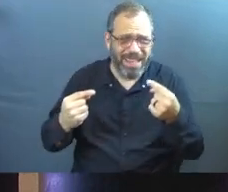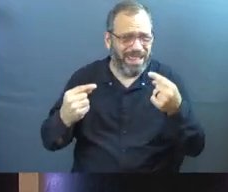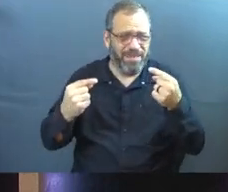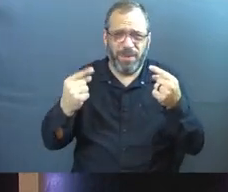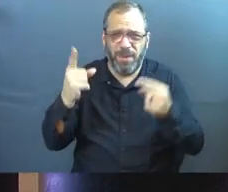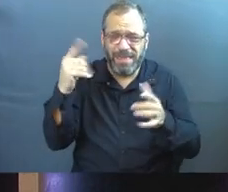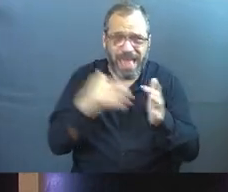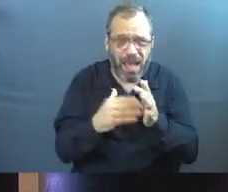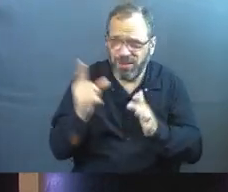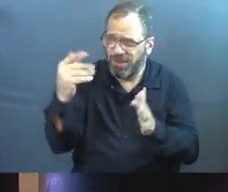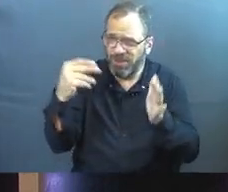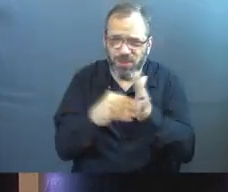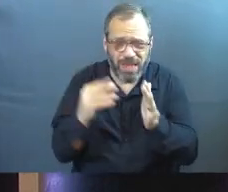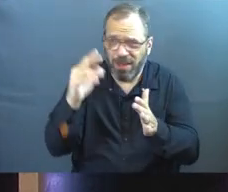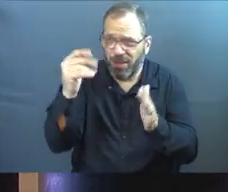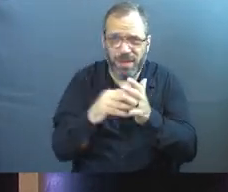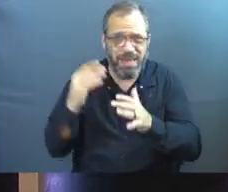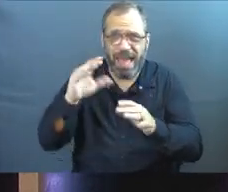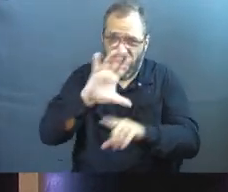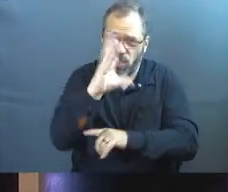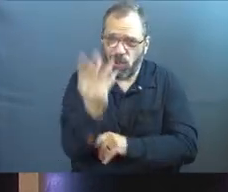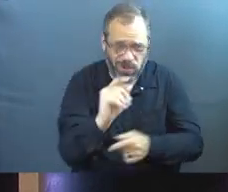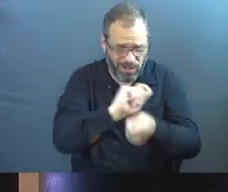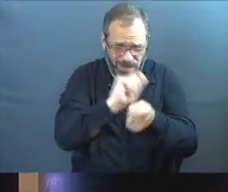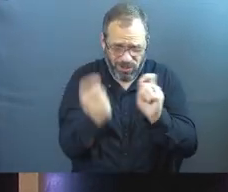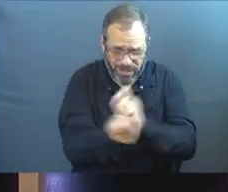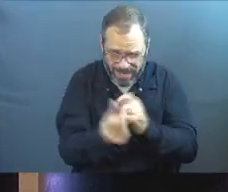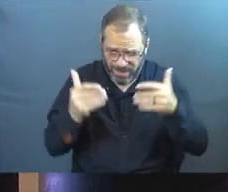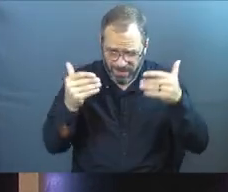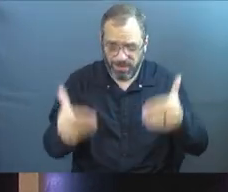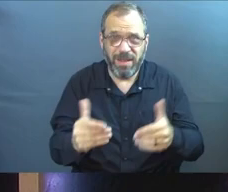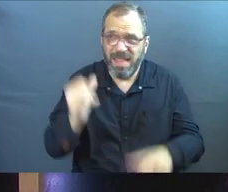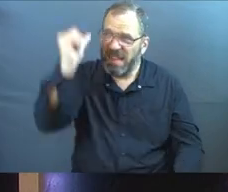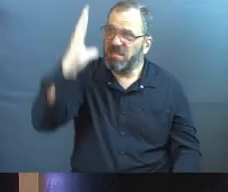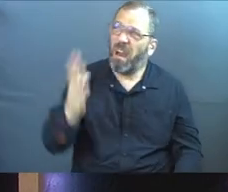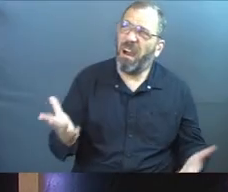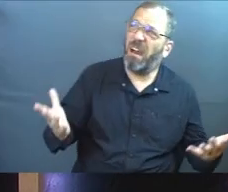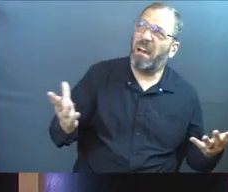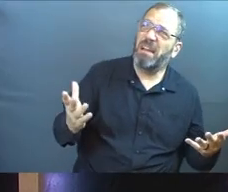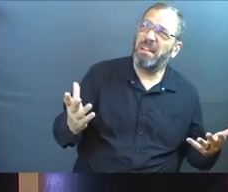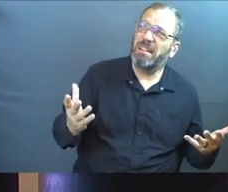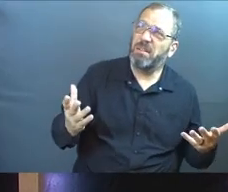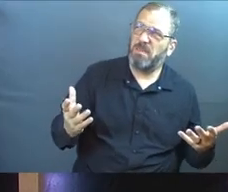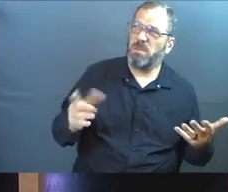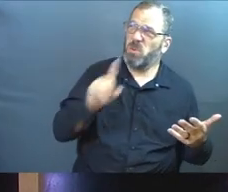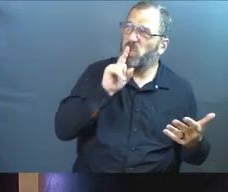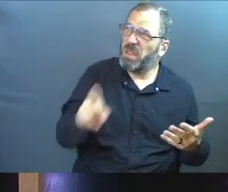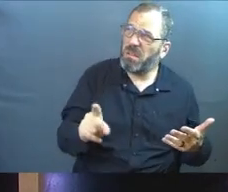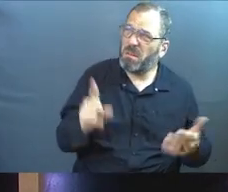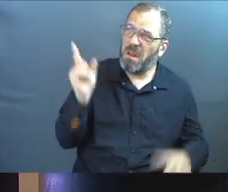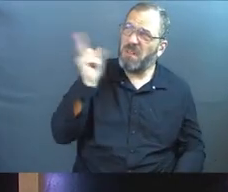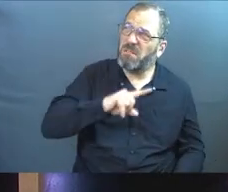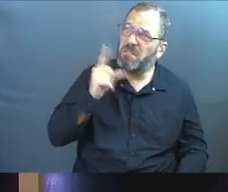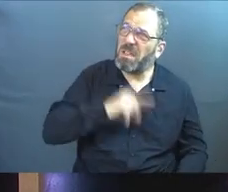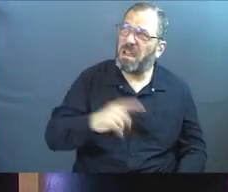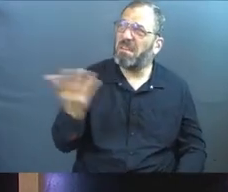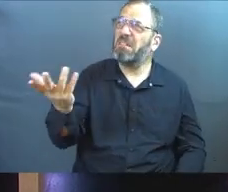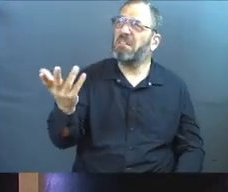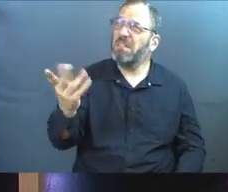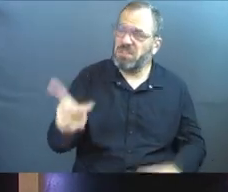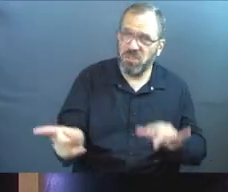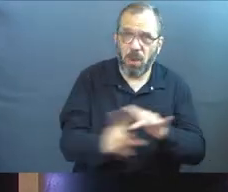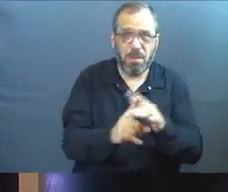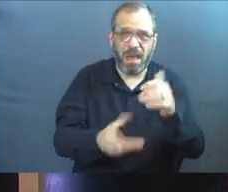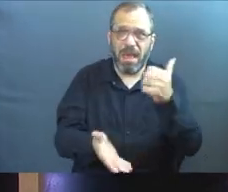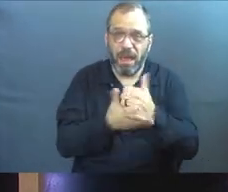we've all been going and, and culture has been moving forward. This whole God thing, maybe it's not even real. And, and he's coming in and